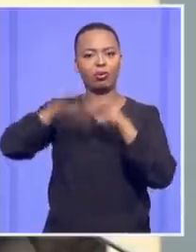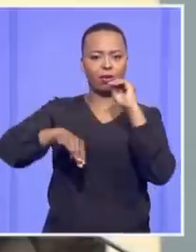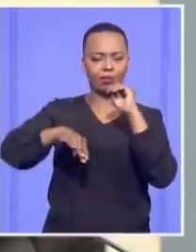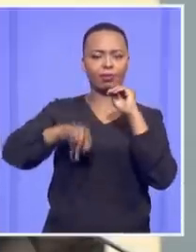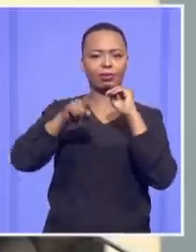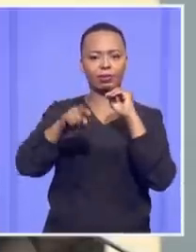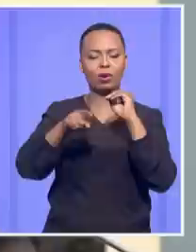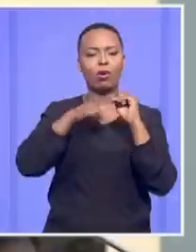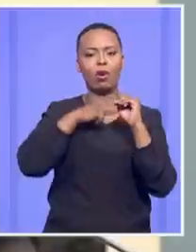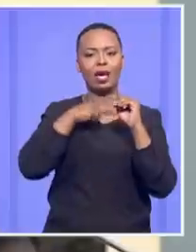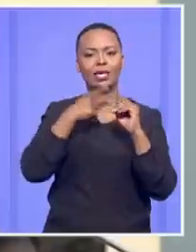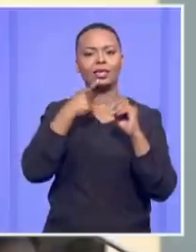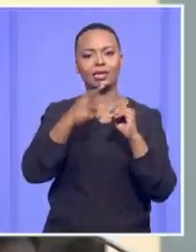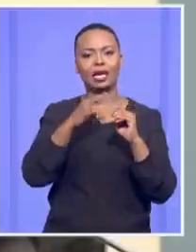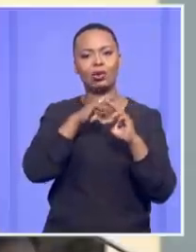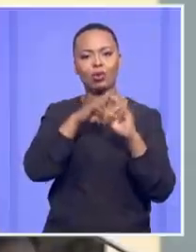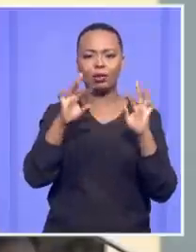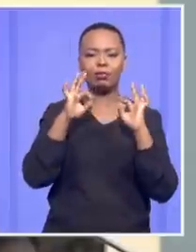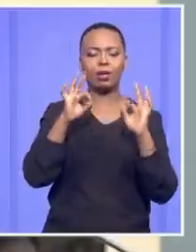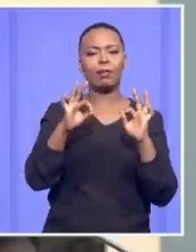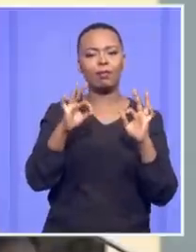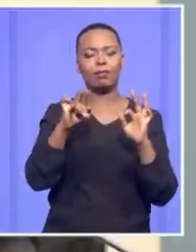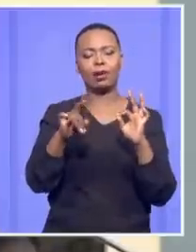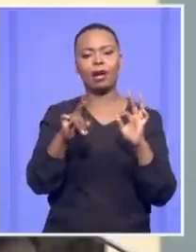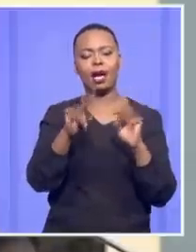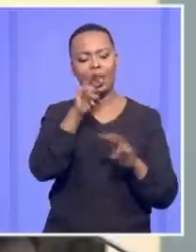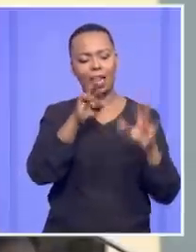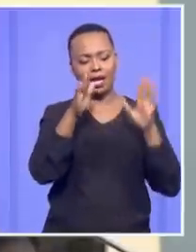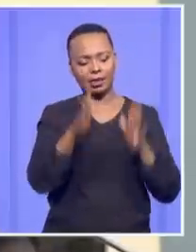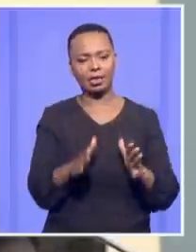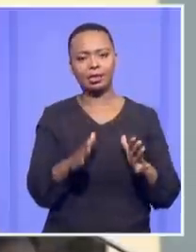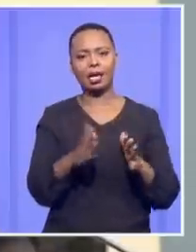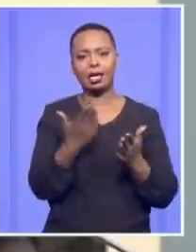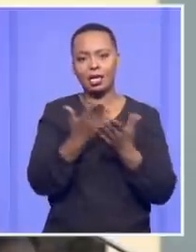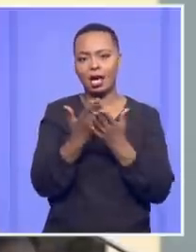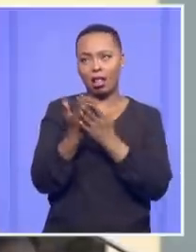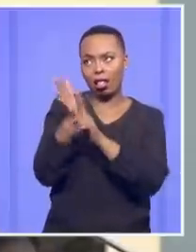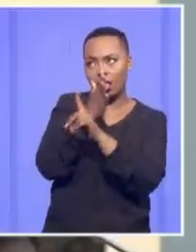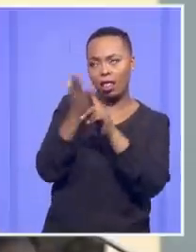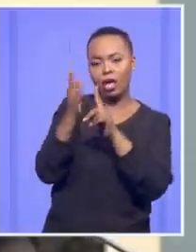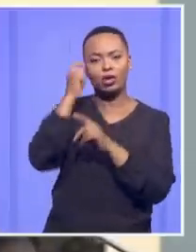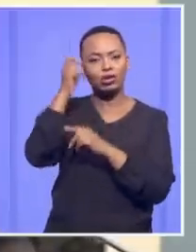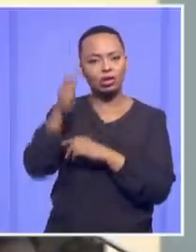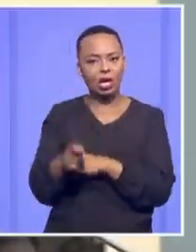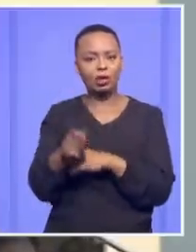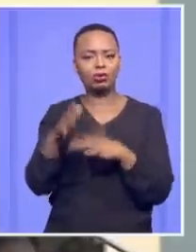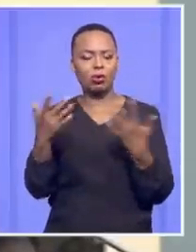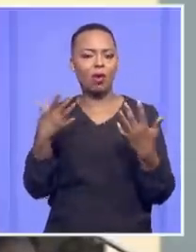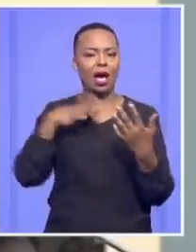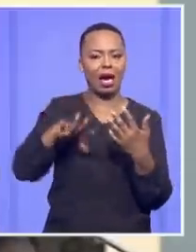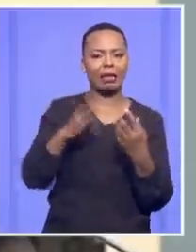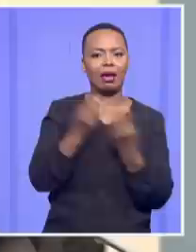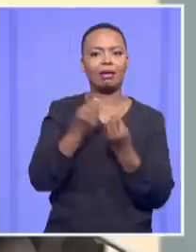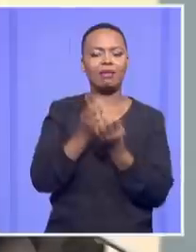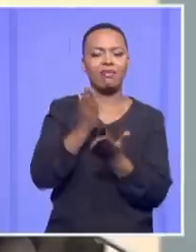irregularity in the sense that the assessor could have persuaded the judge and the other assessor otherwise on the facts, of course, only.